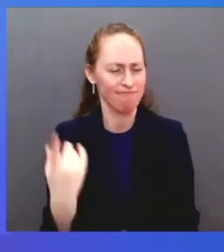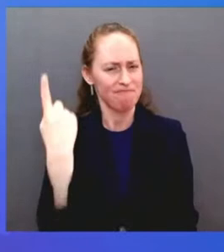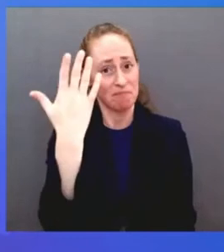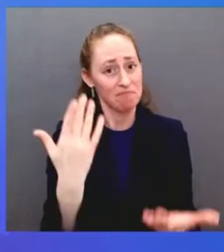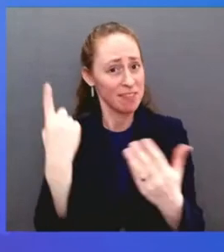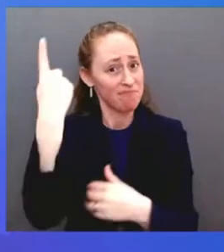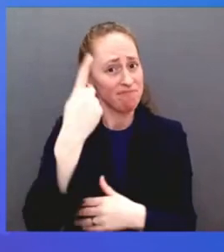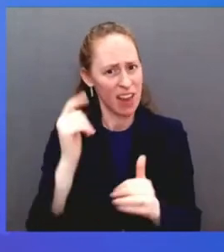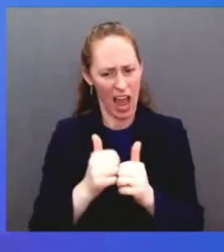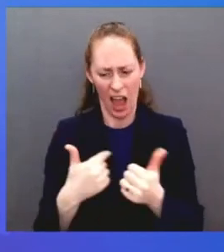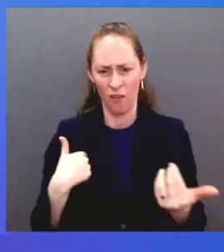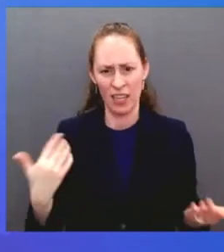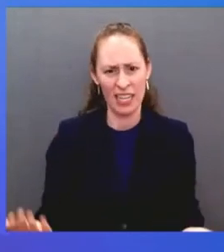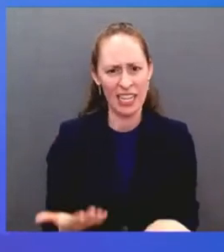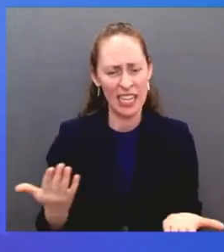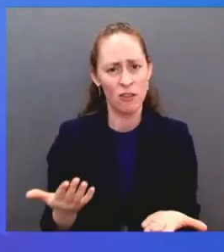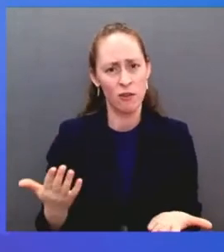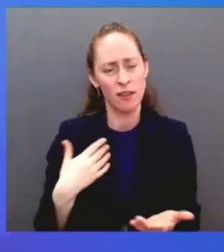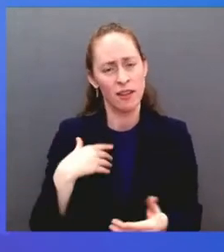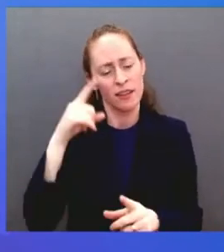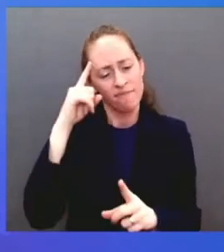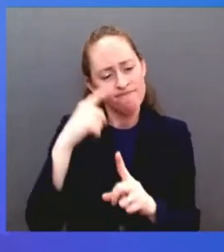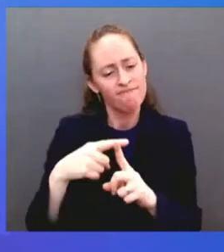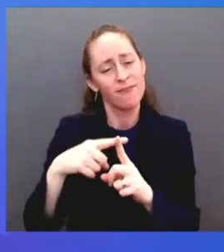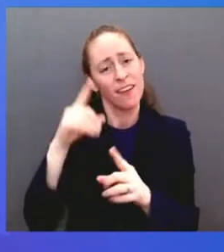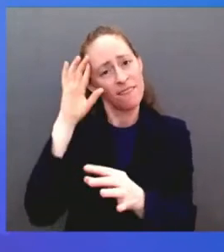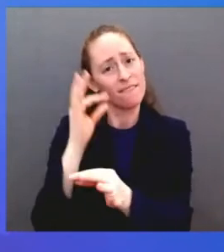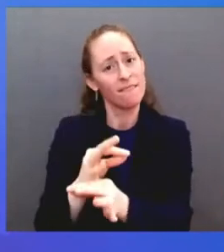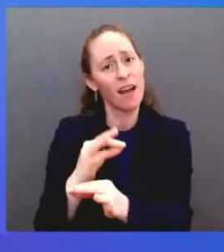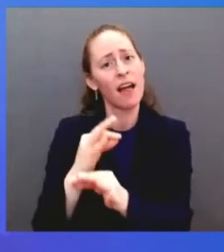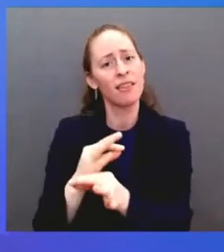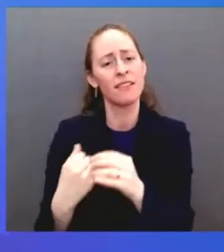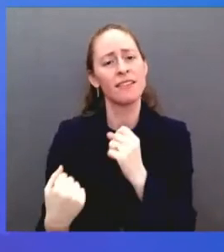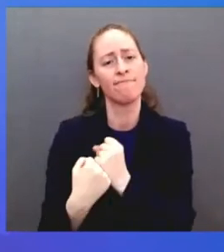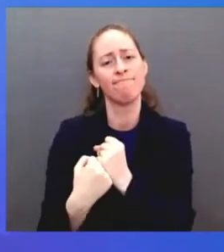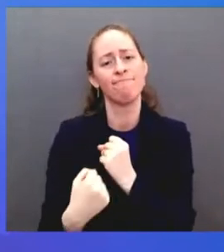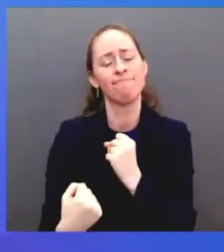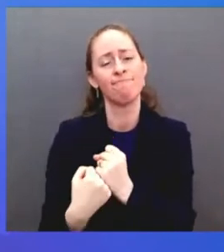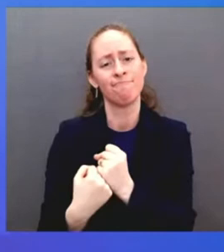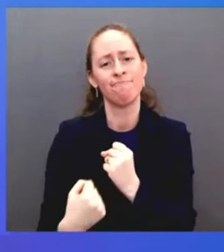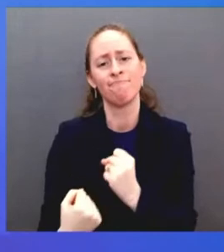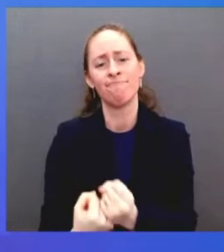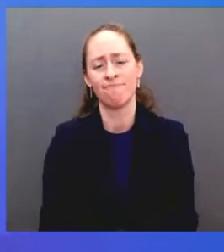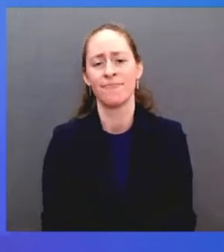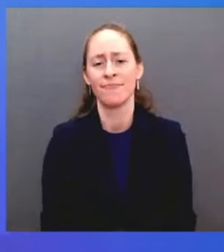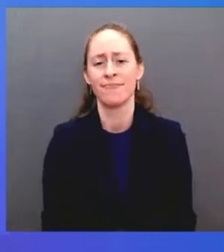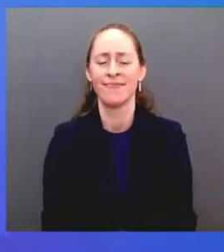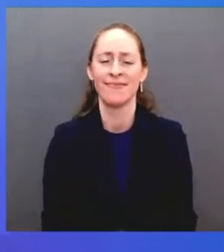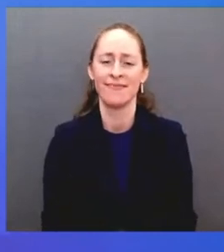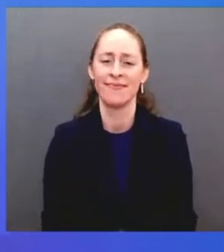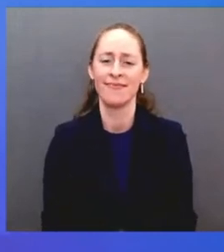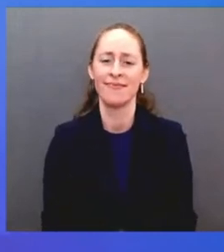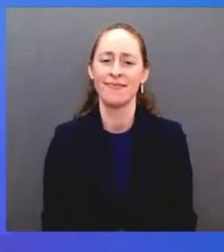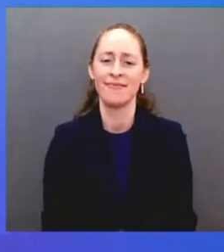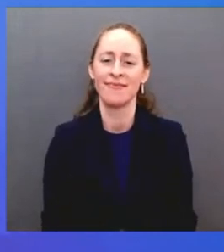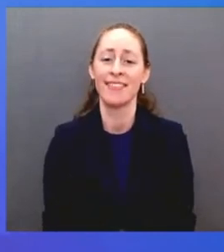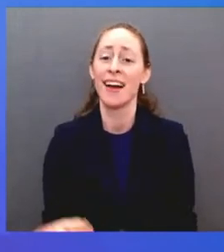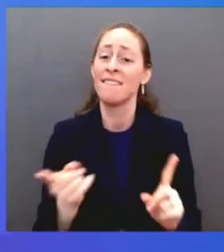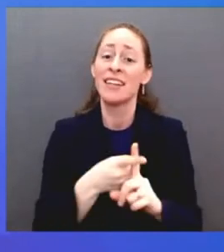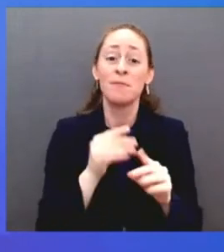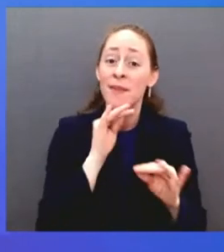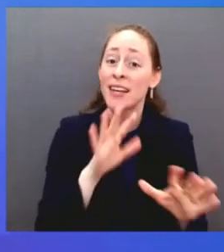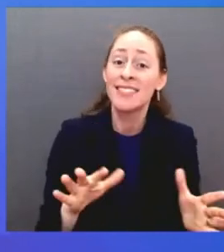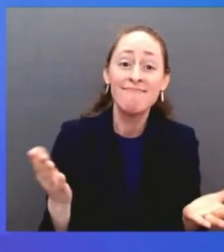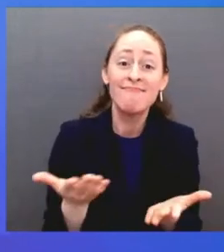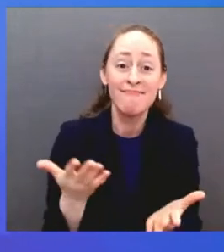blessings, and indeed the very first, is the fact that I was born in this great country. The United States